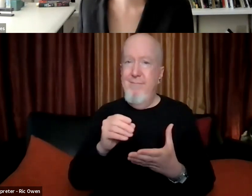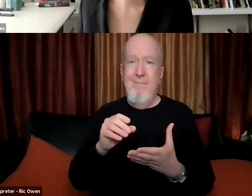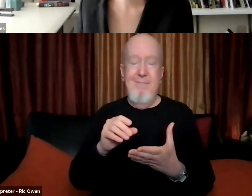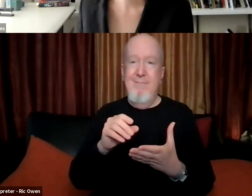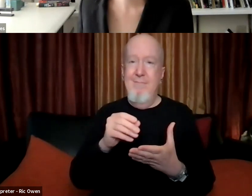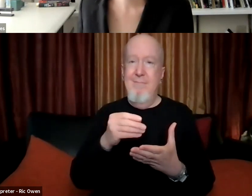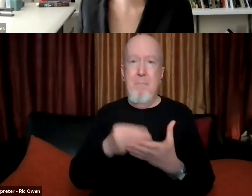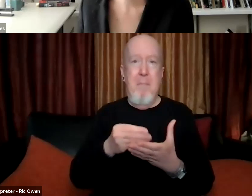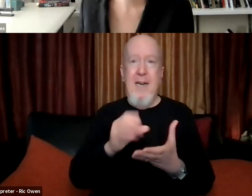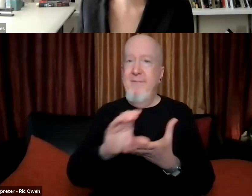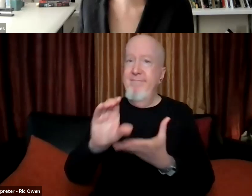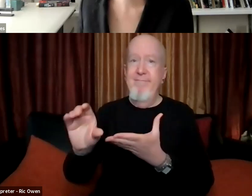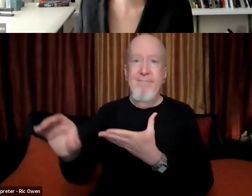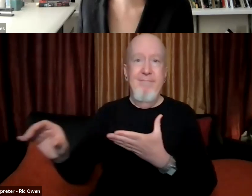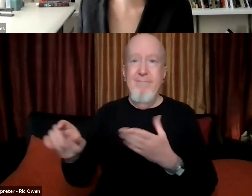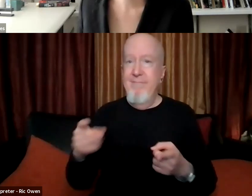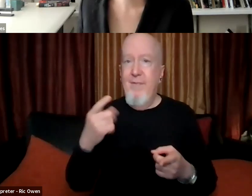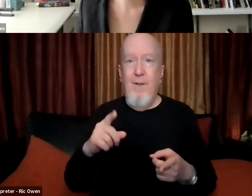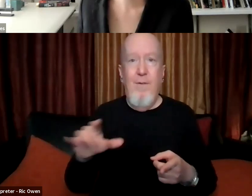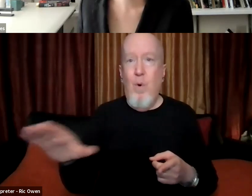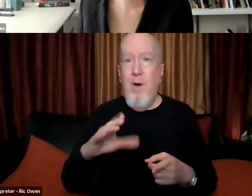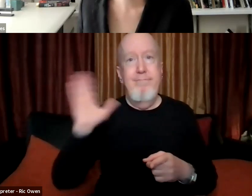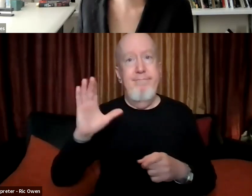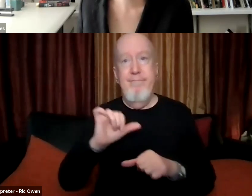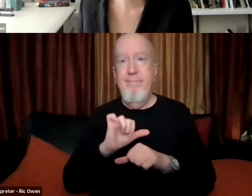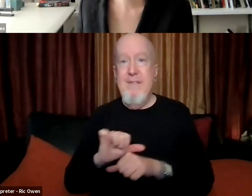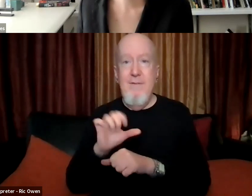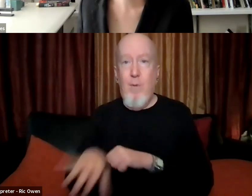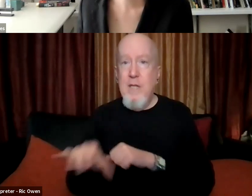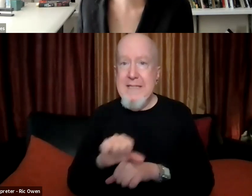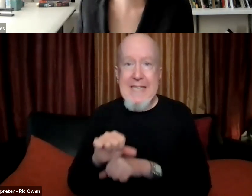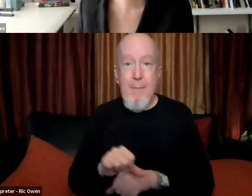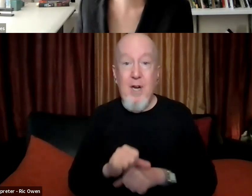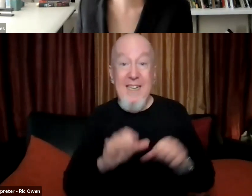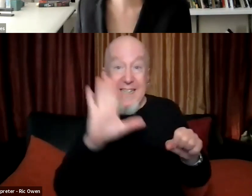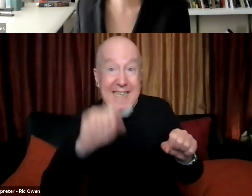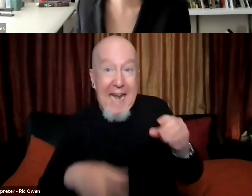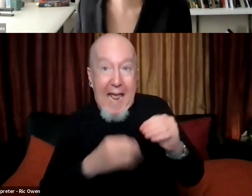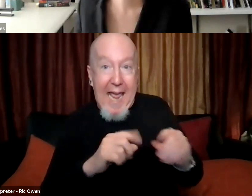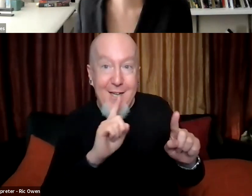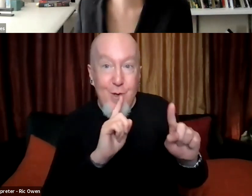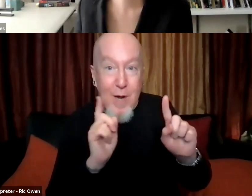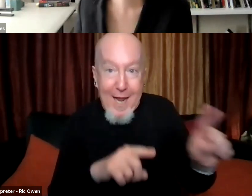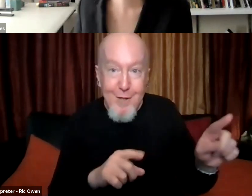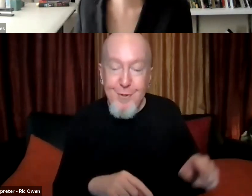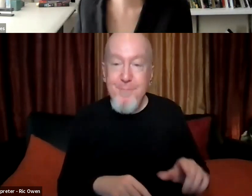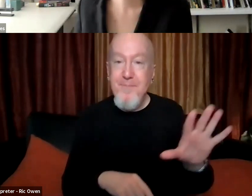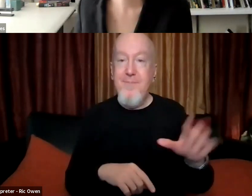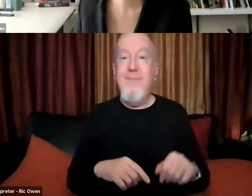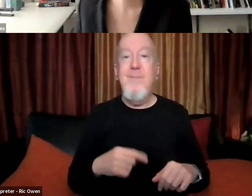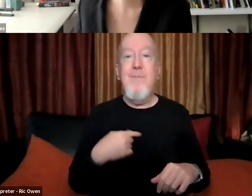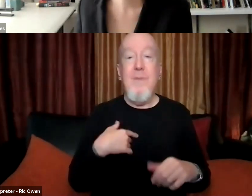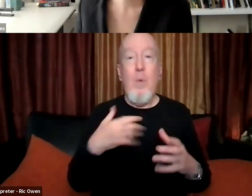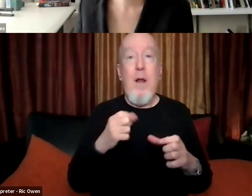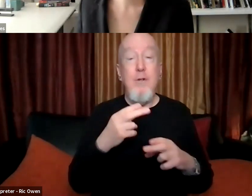So, so thanks for that question. Can I, can I add to your response? Yes, yes, please. So I want to